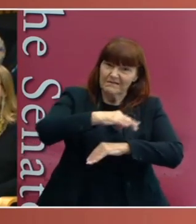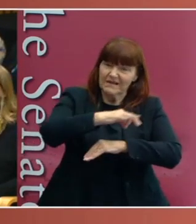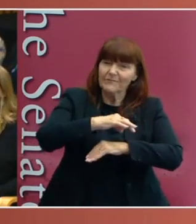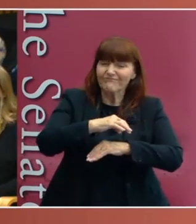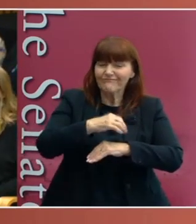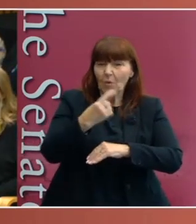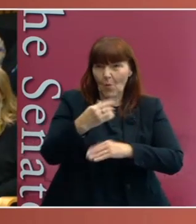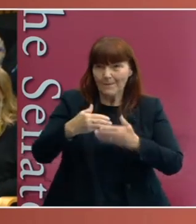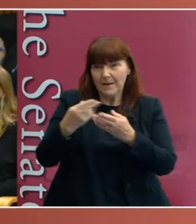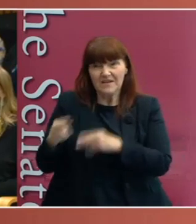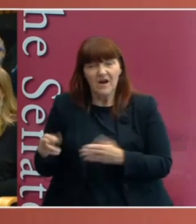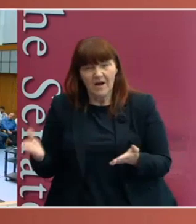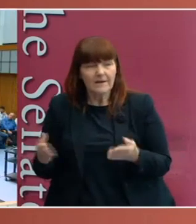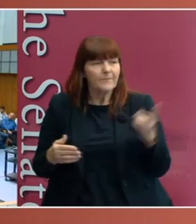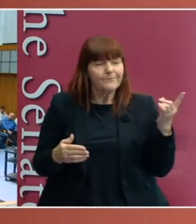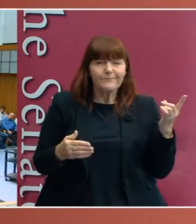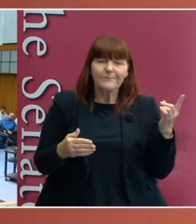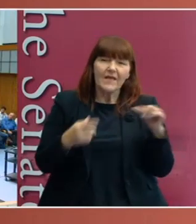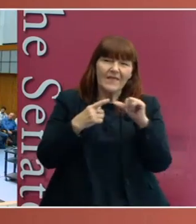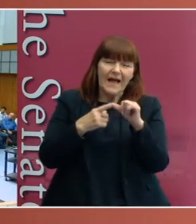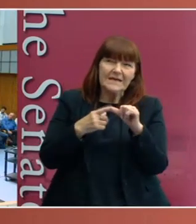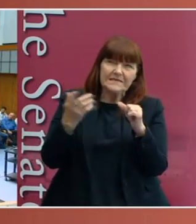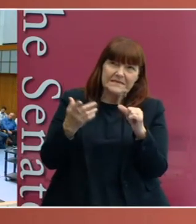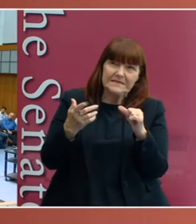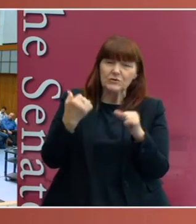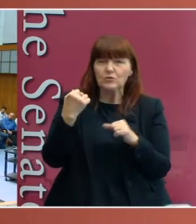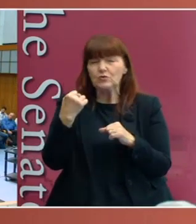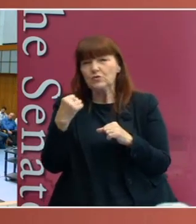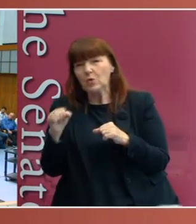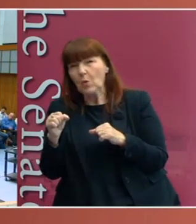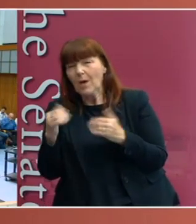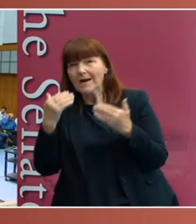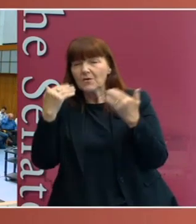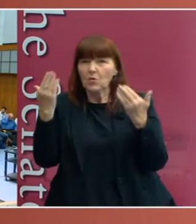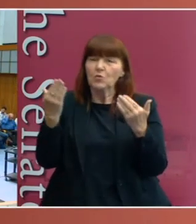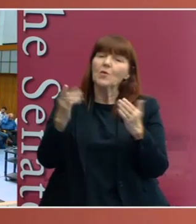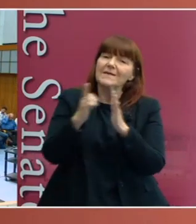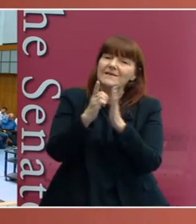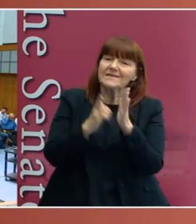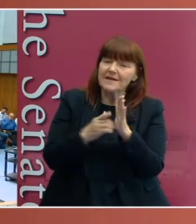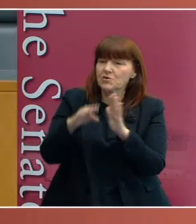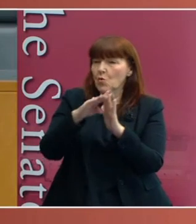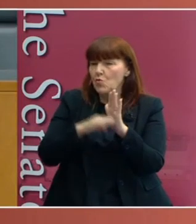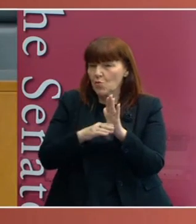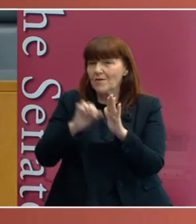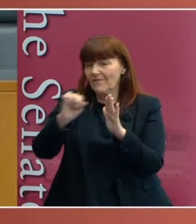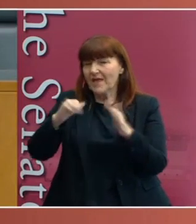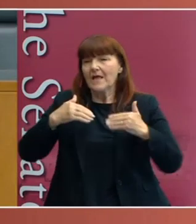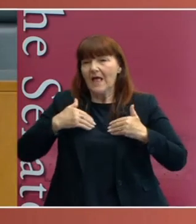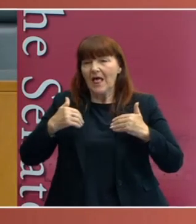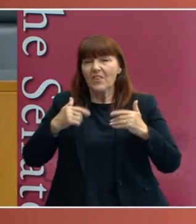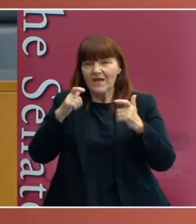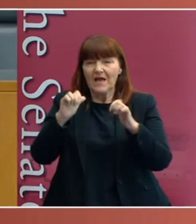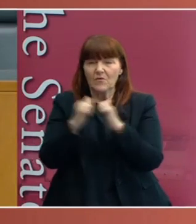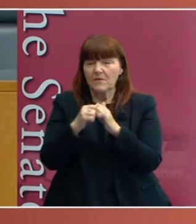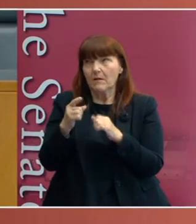answer to that is I don't know, because I haven't looked at the legislation or the rules or conditions of the healthcare agreements. It did strike